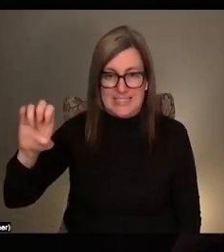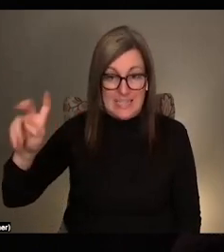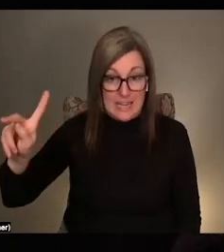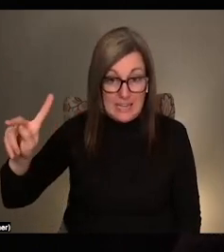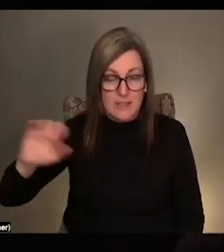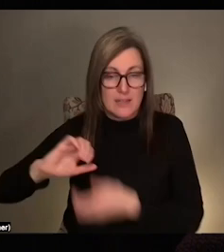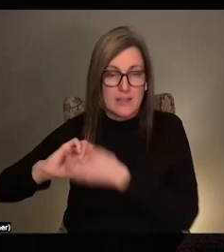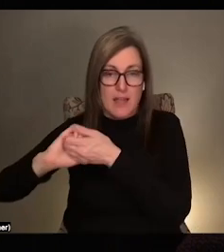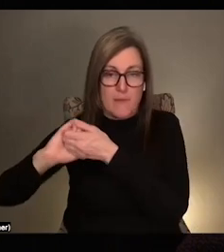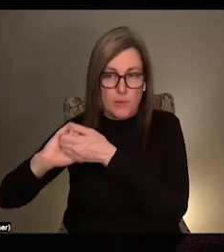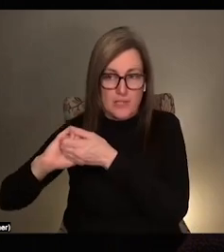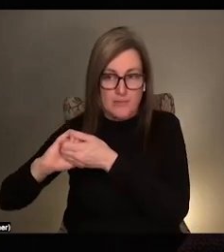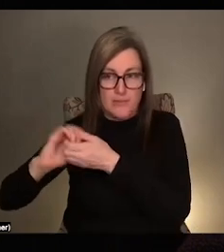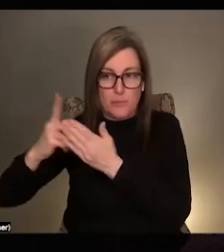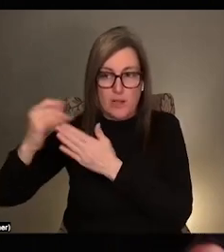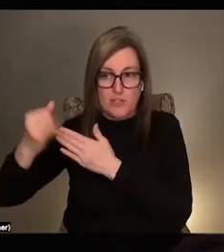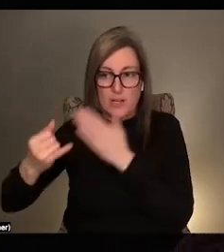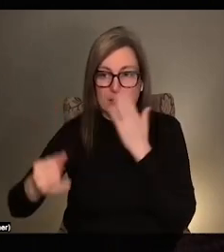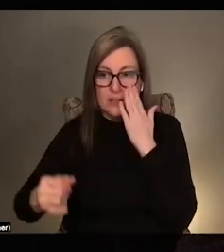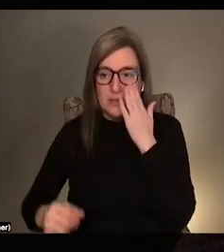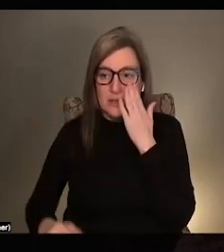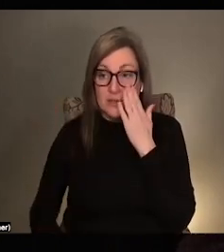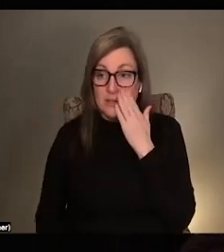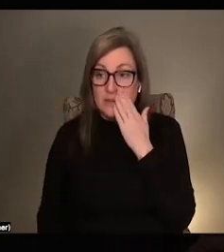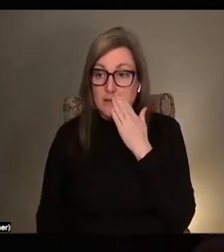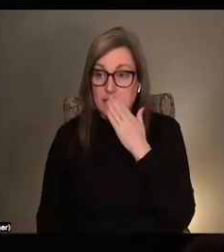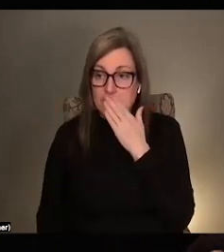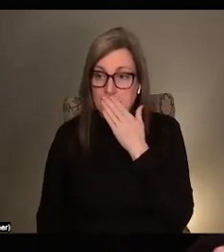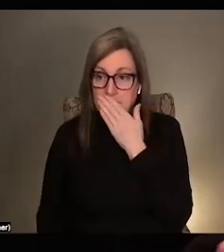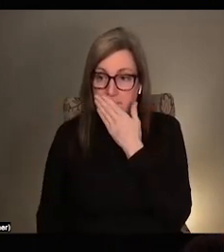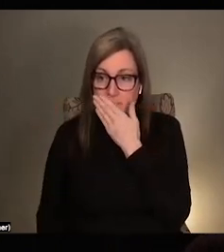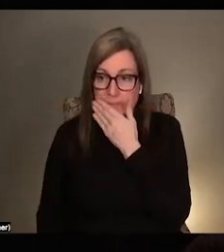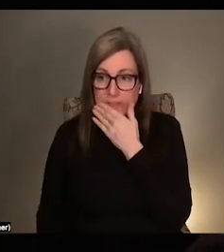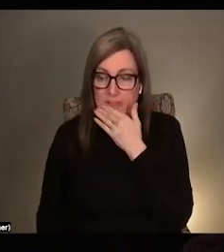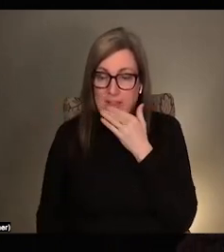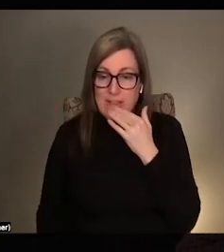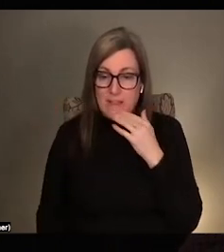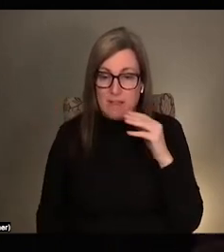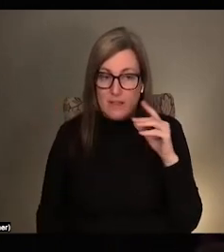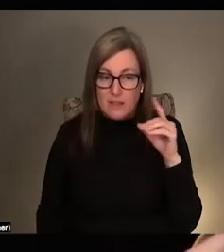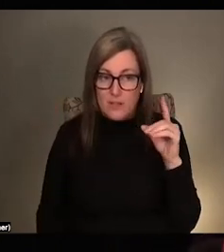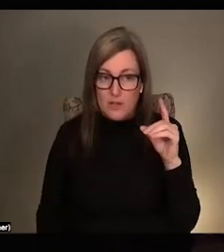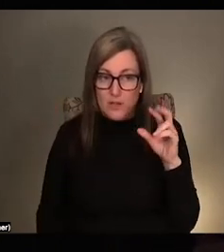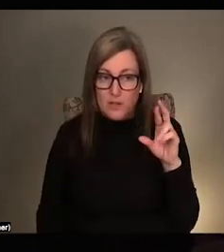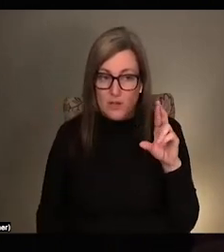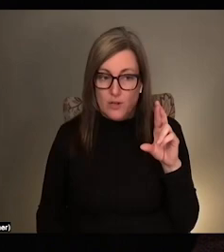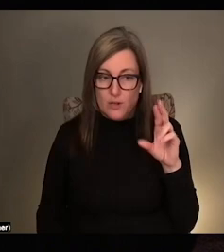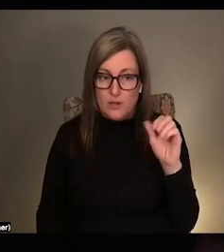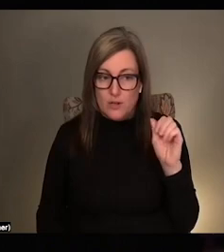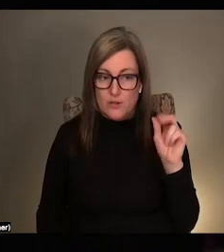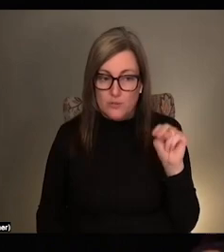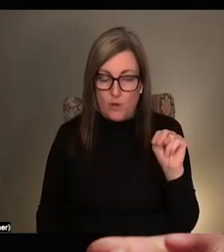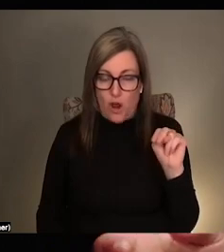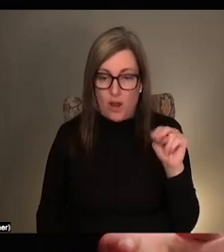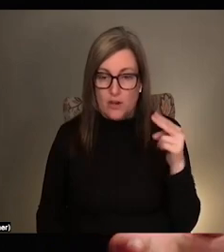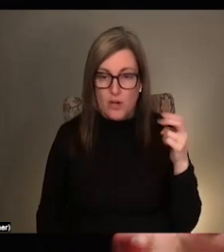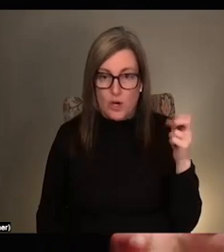Um, you know, Jerron, who's my performer, Jerron Herman, Joselia Hughes,